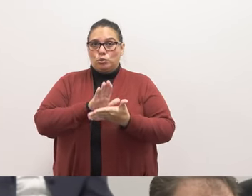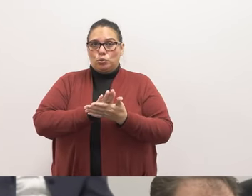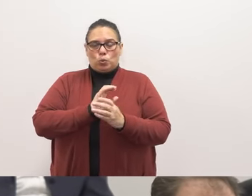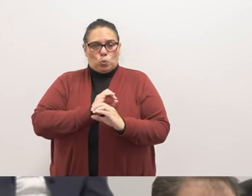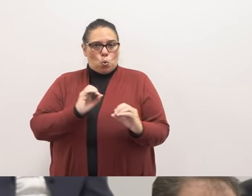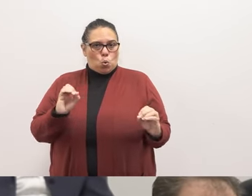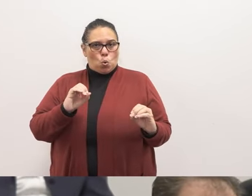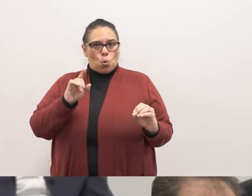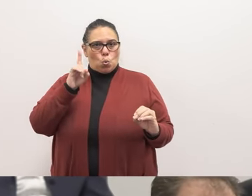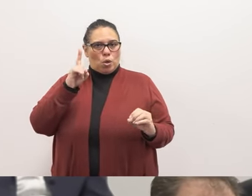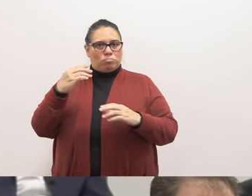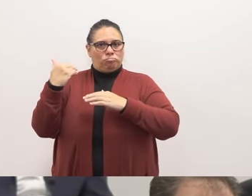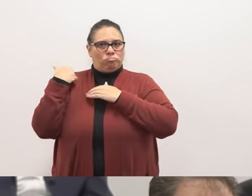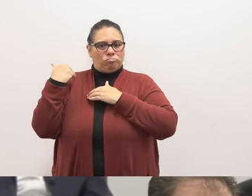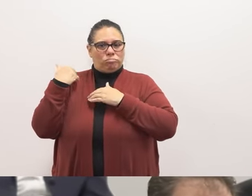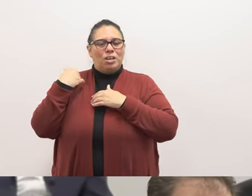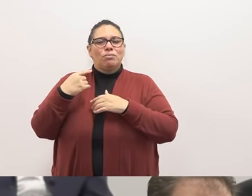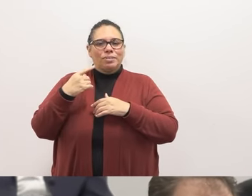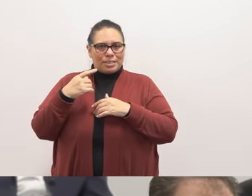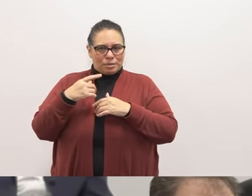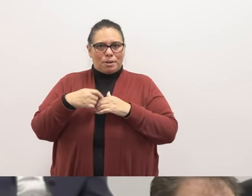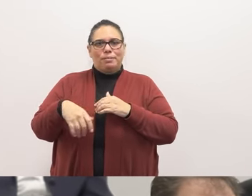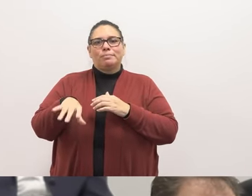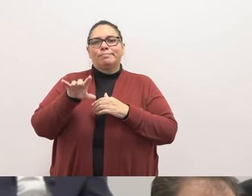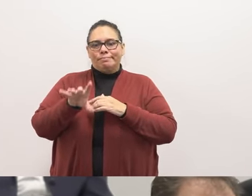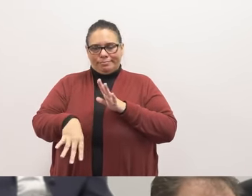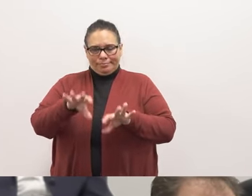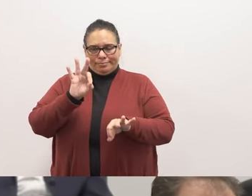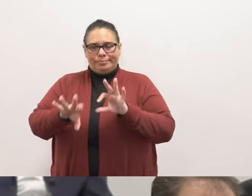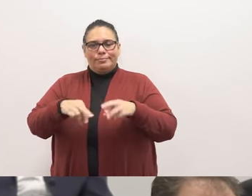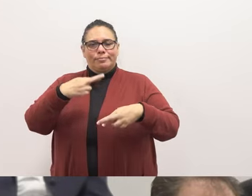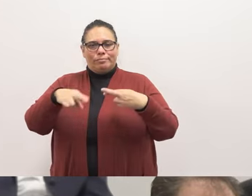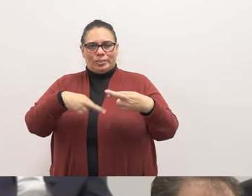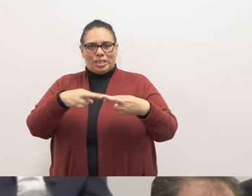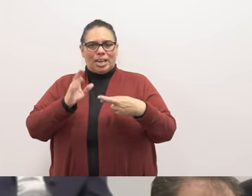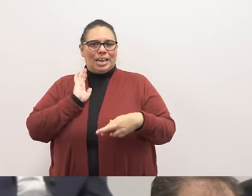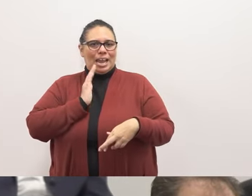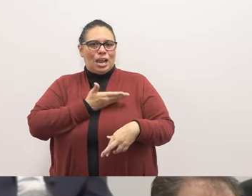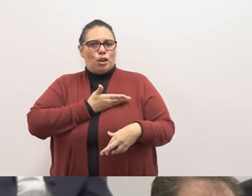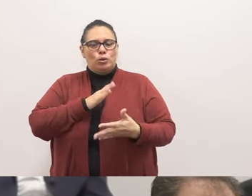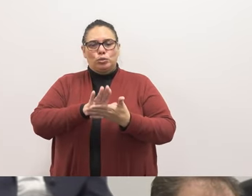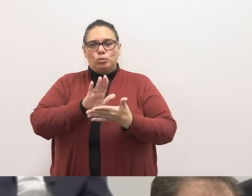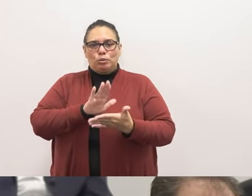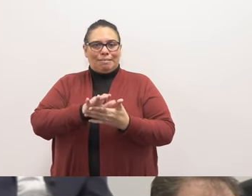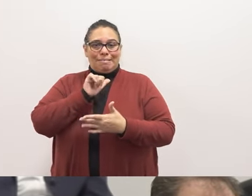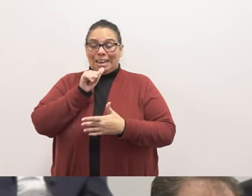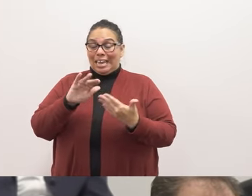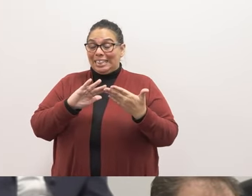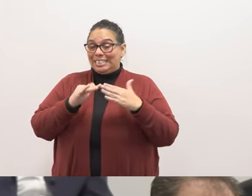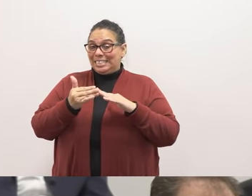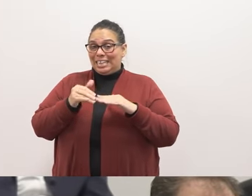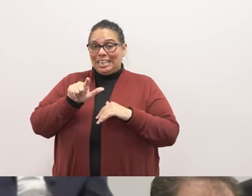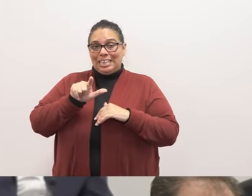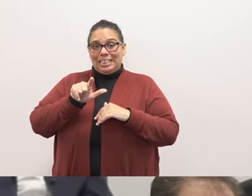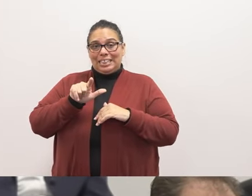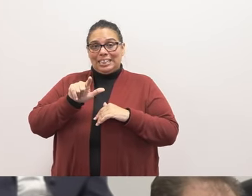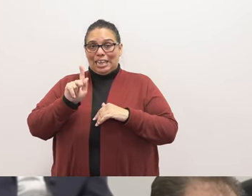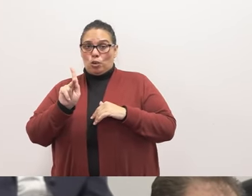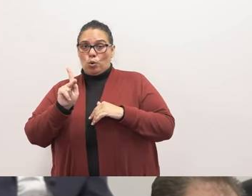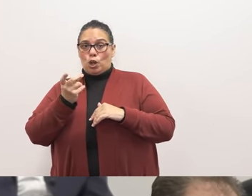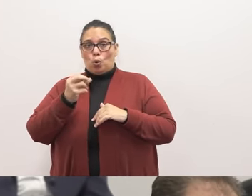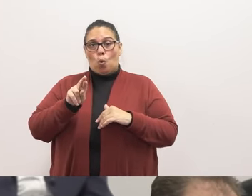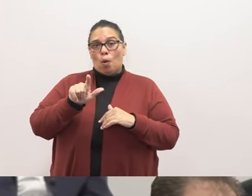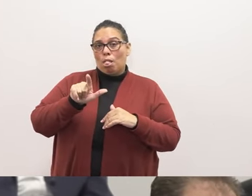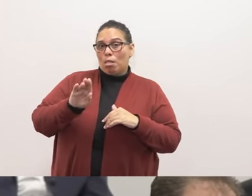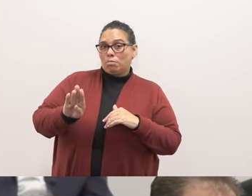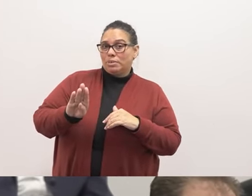one is responsible for picking up the recycling at our school. Neither city of Lakewood or city of Long Beach likes to take accountability